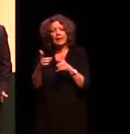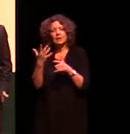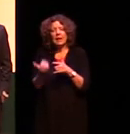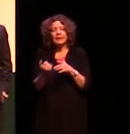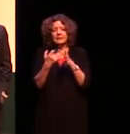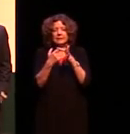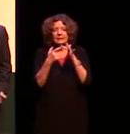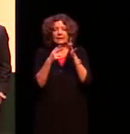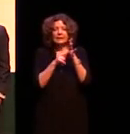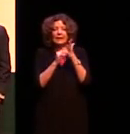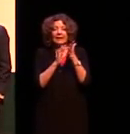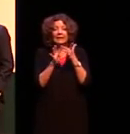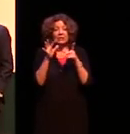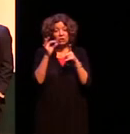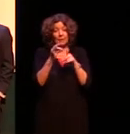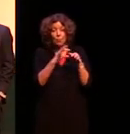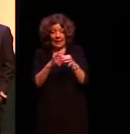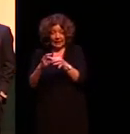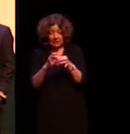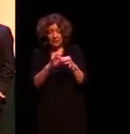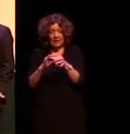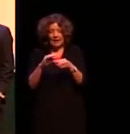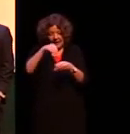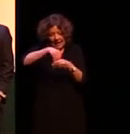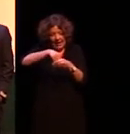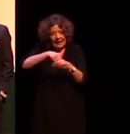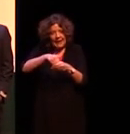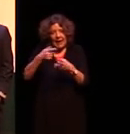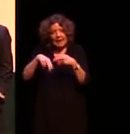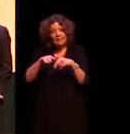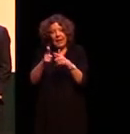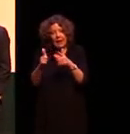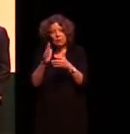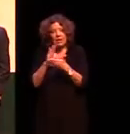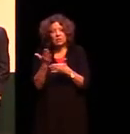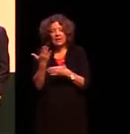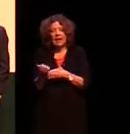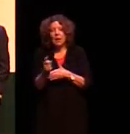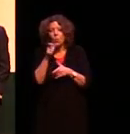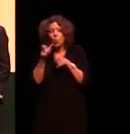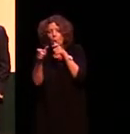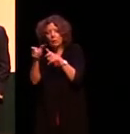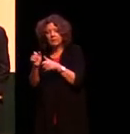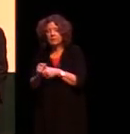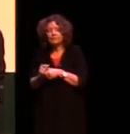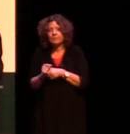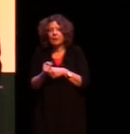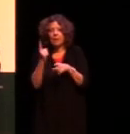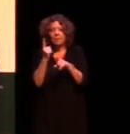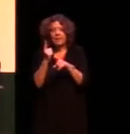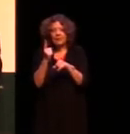kinship relatedness in it and whether that language actually had words that reflected